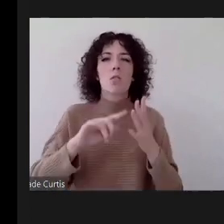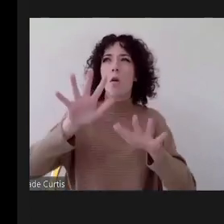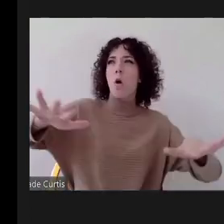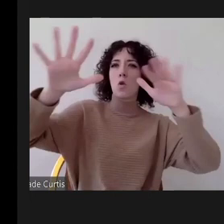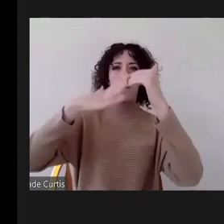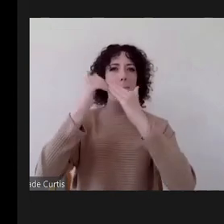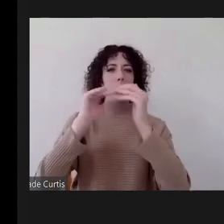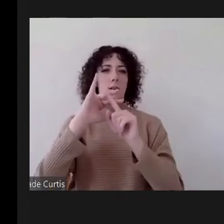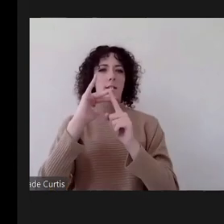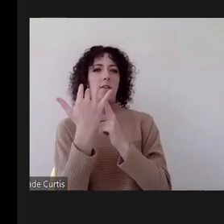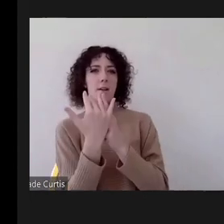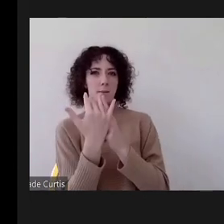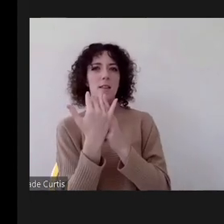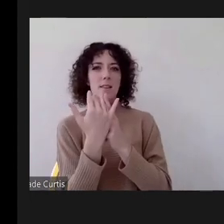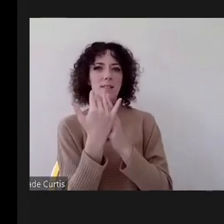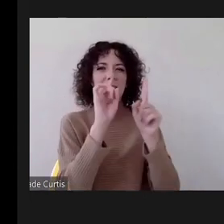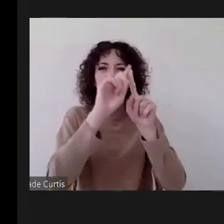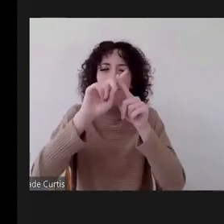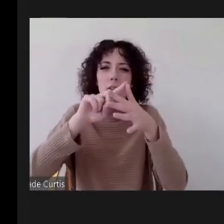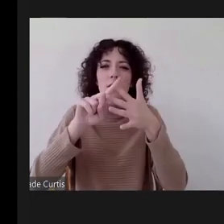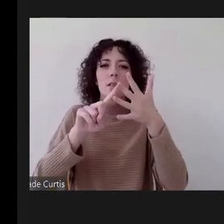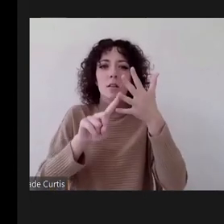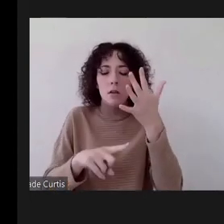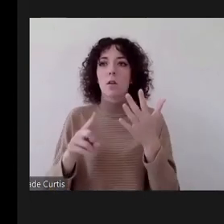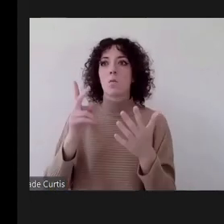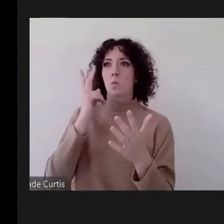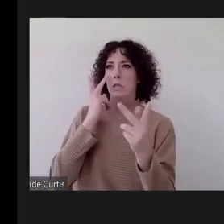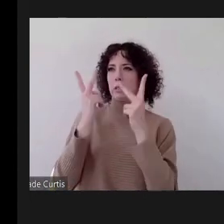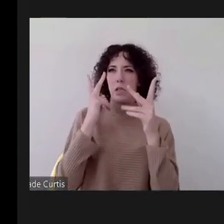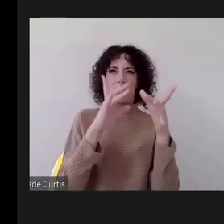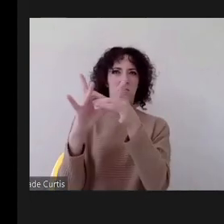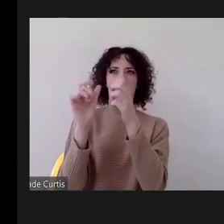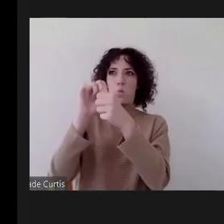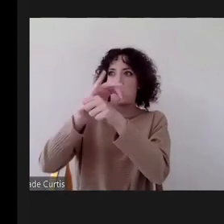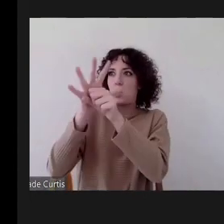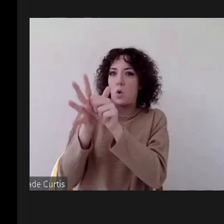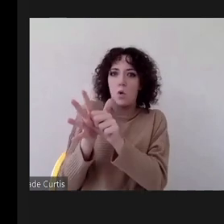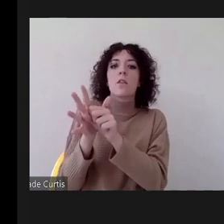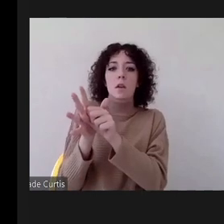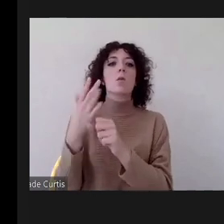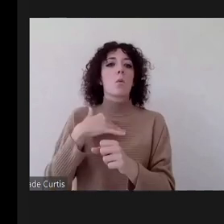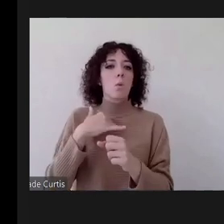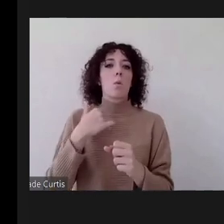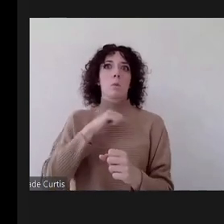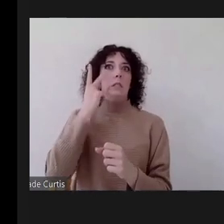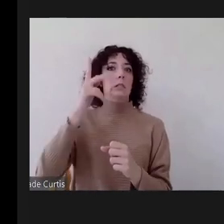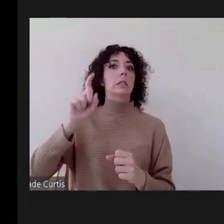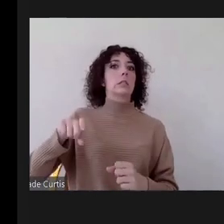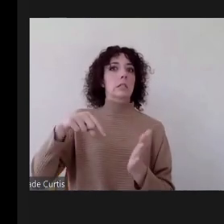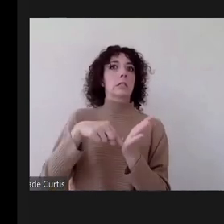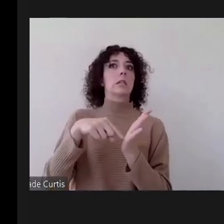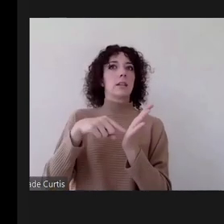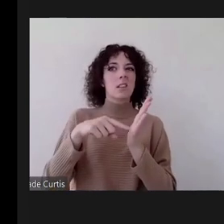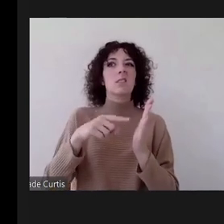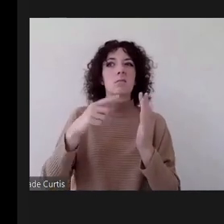waste fostered by the coven 19 pandemic and the unfolding realities of the need to address inequities in our communities